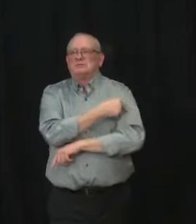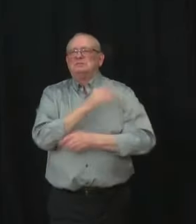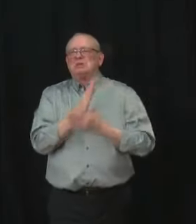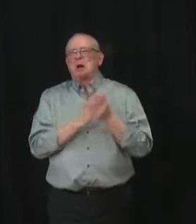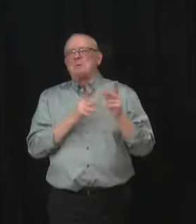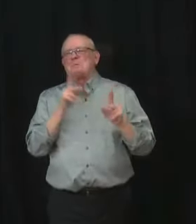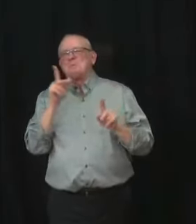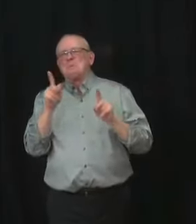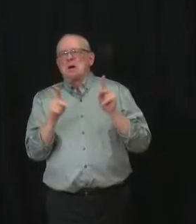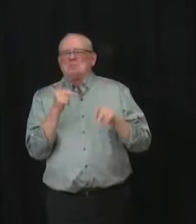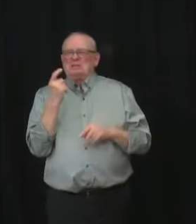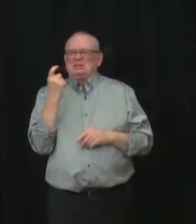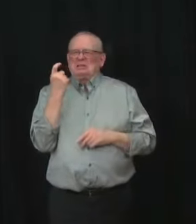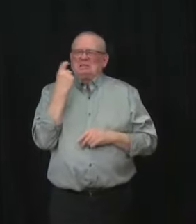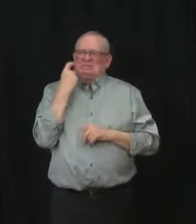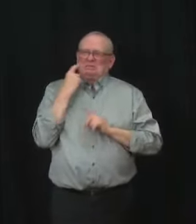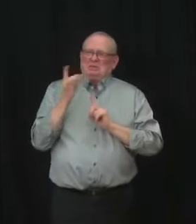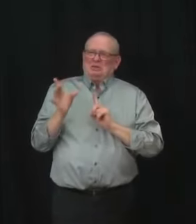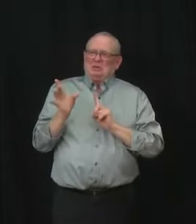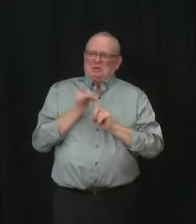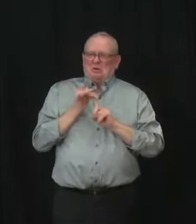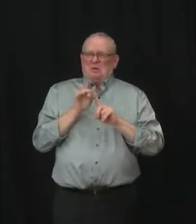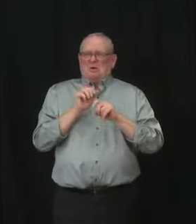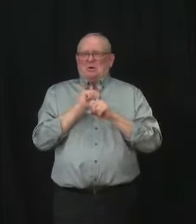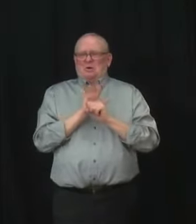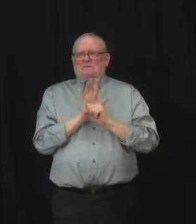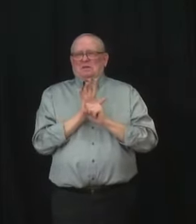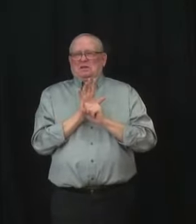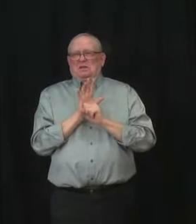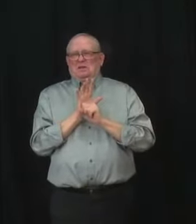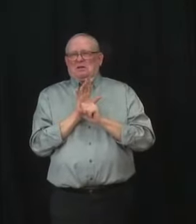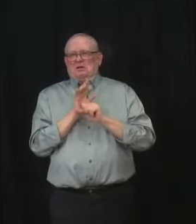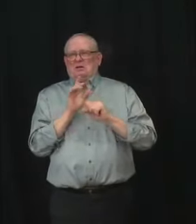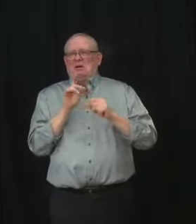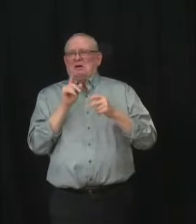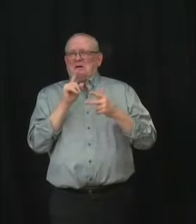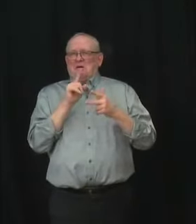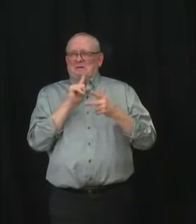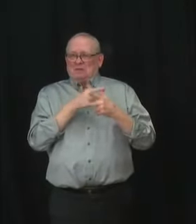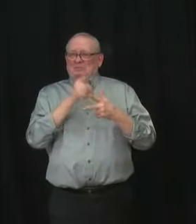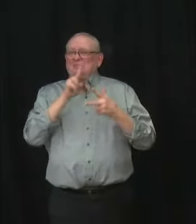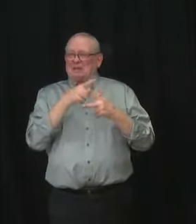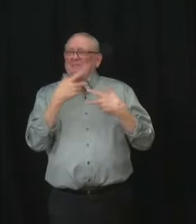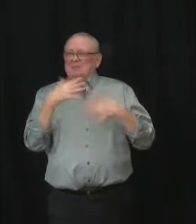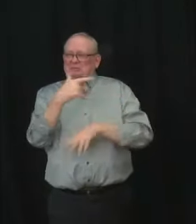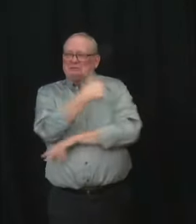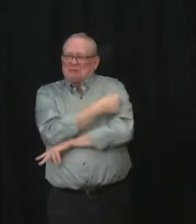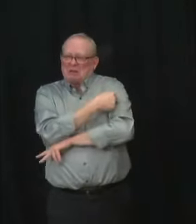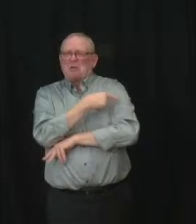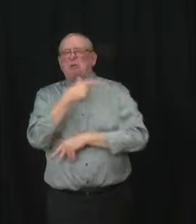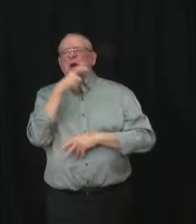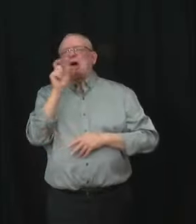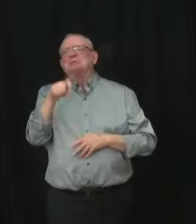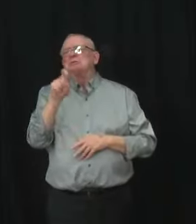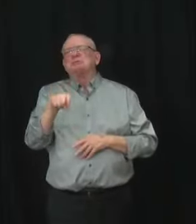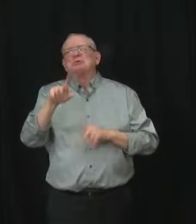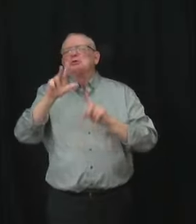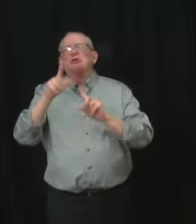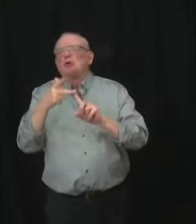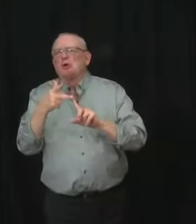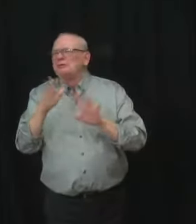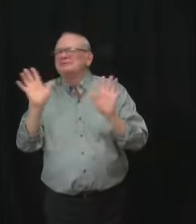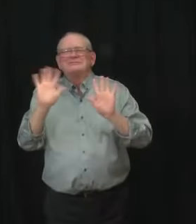think it is reasonable for those who have had a recent confirmed case of COVID-19 to wait a few months before getting a booster,